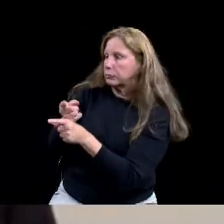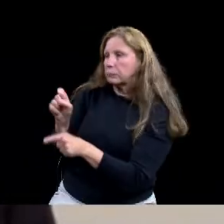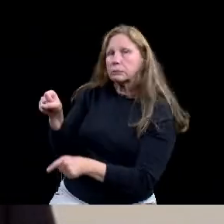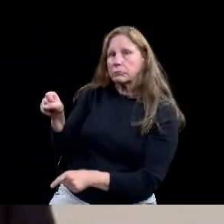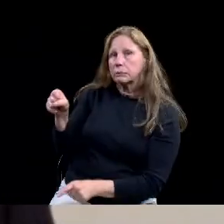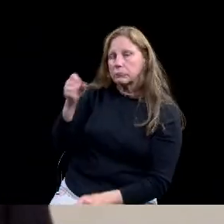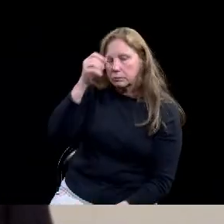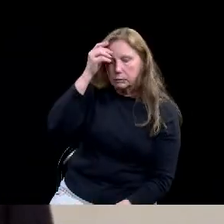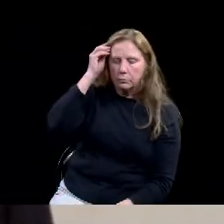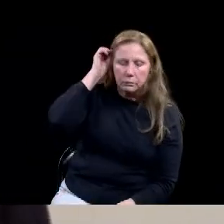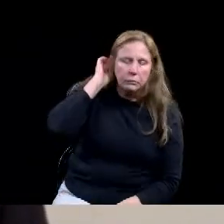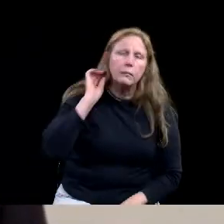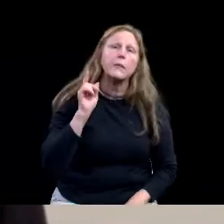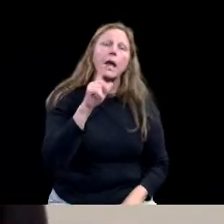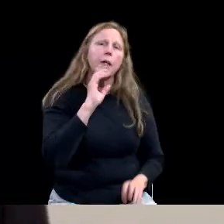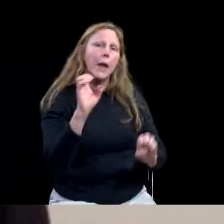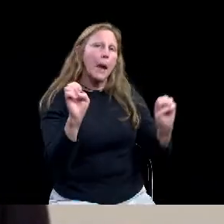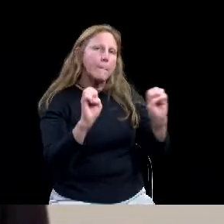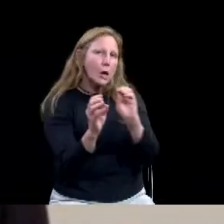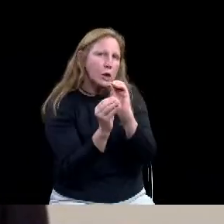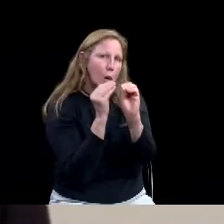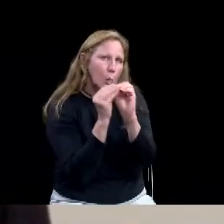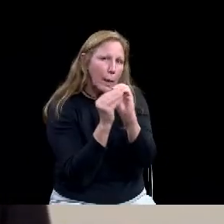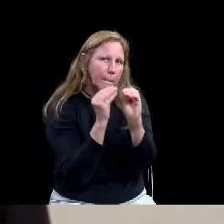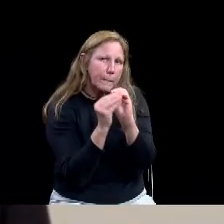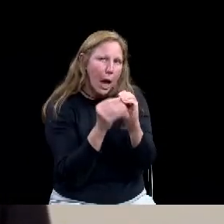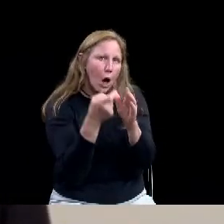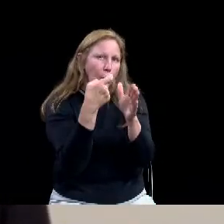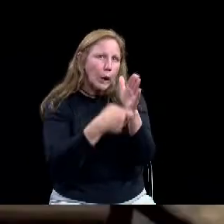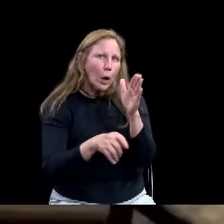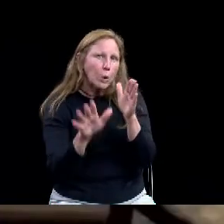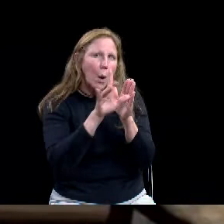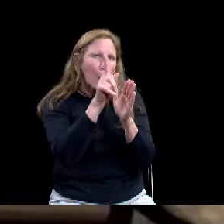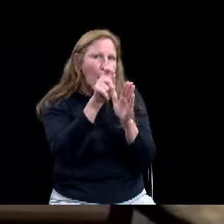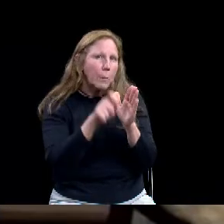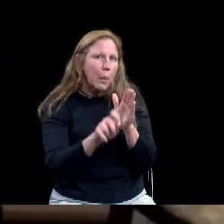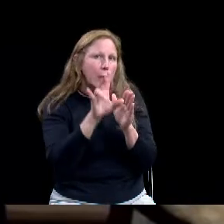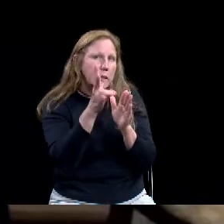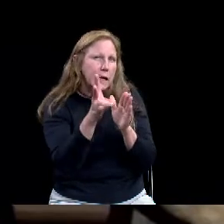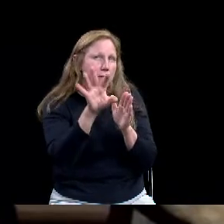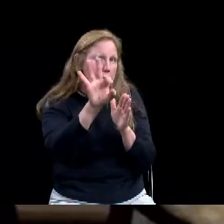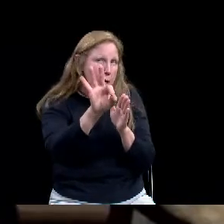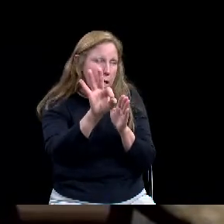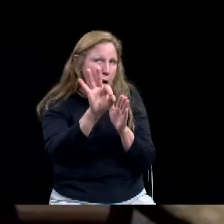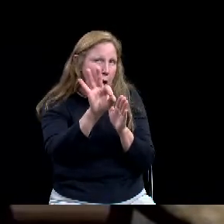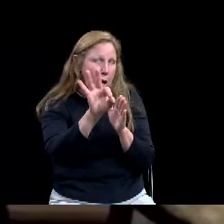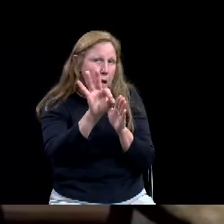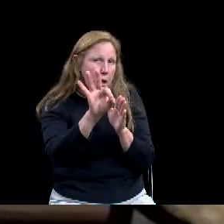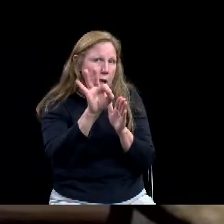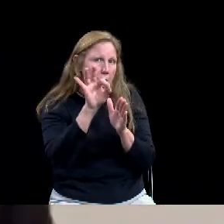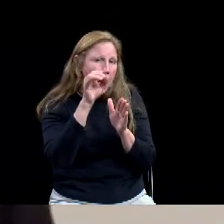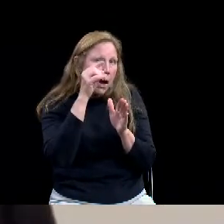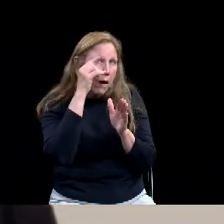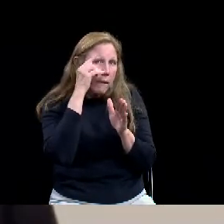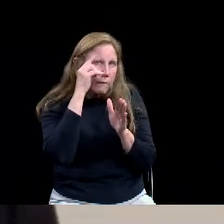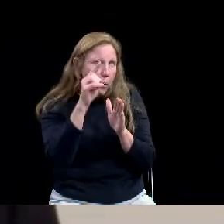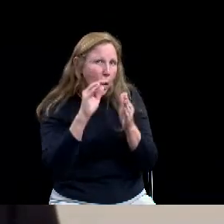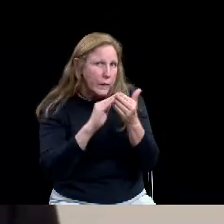the city and the county as well. Yes, that is correct. Okay. But at this time,